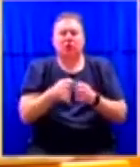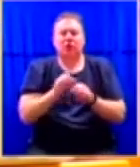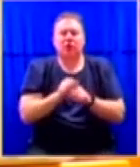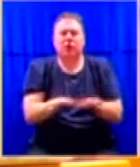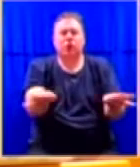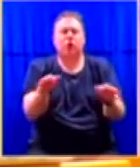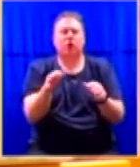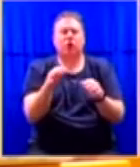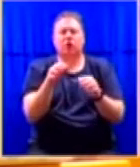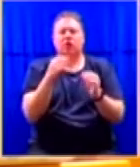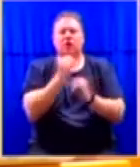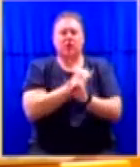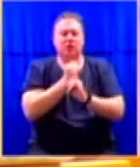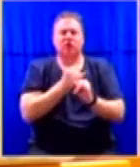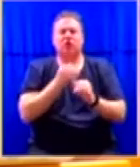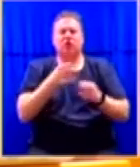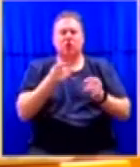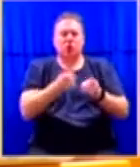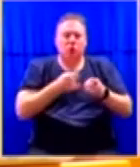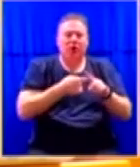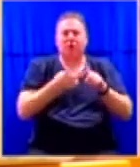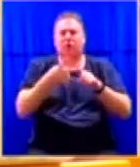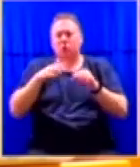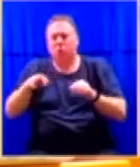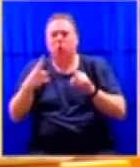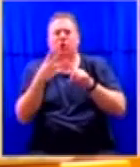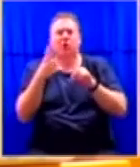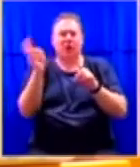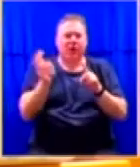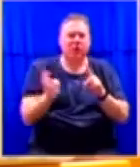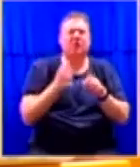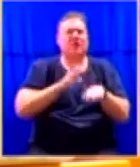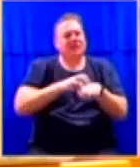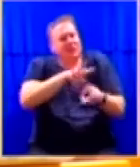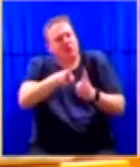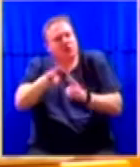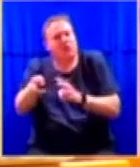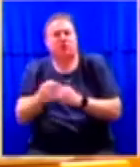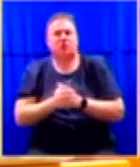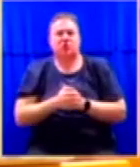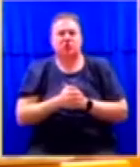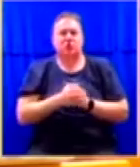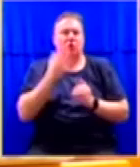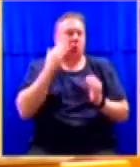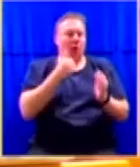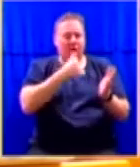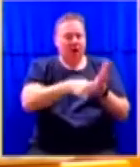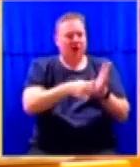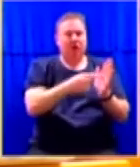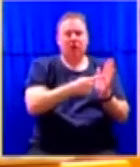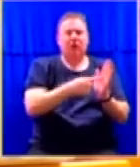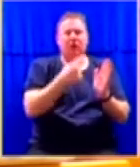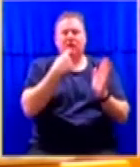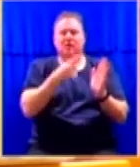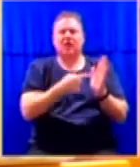water, and all that. Those are the network industries that we have to reform. So when they raise it in the letter, it's not